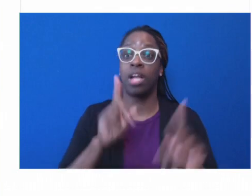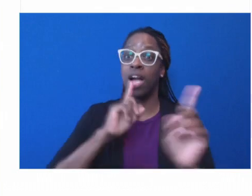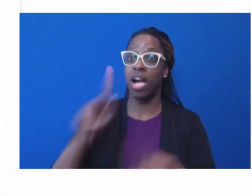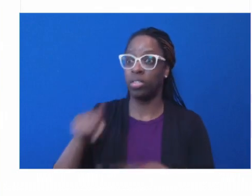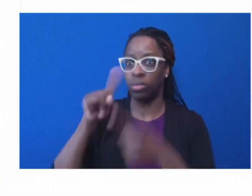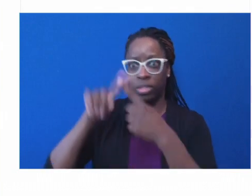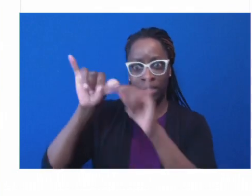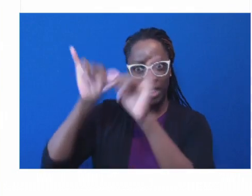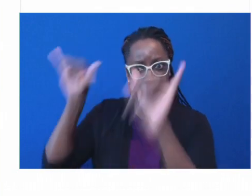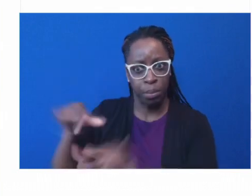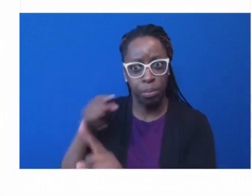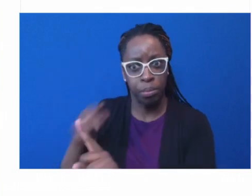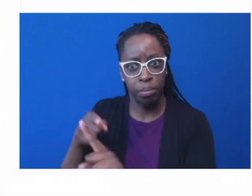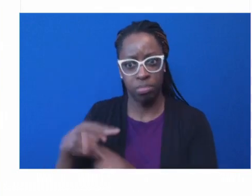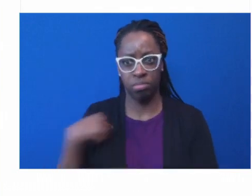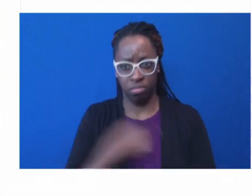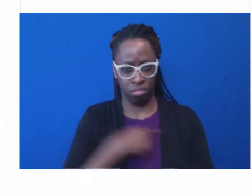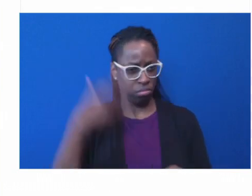We know